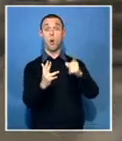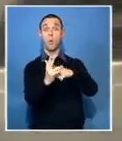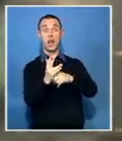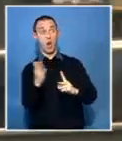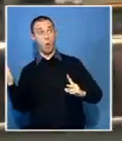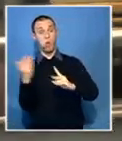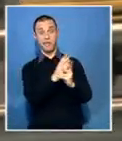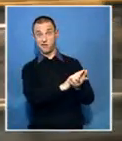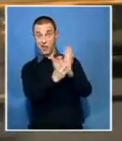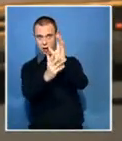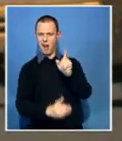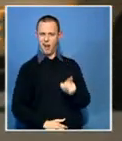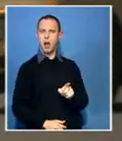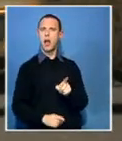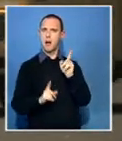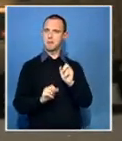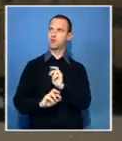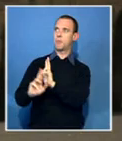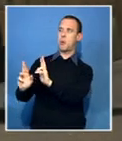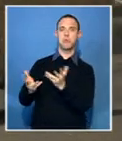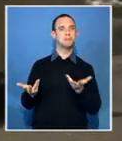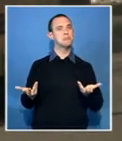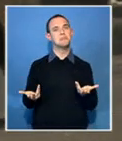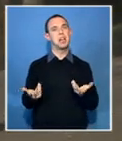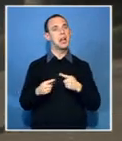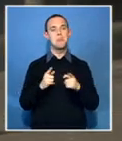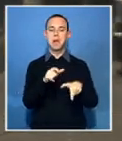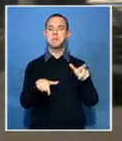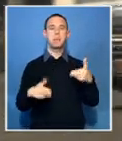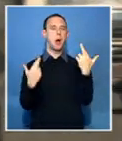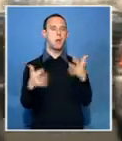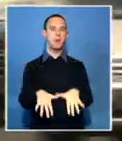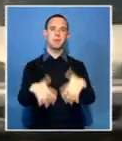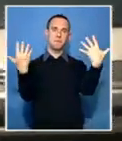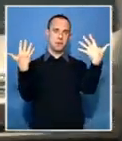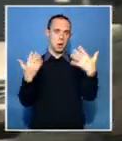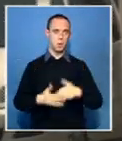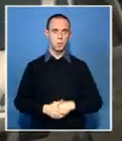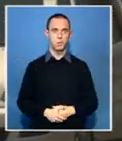which the new constitution has yet to restore. Shingai Nyoka, SABC News, Harare, Zimbabwe.